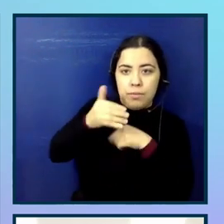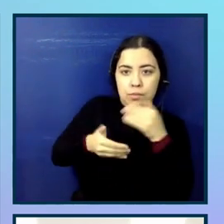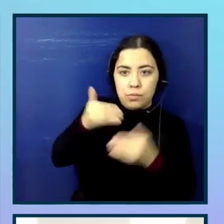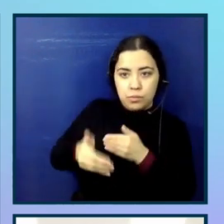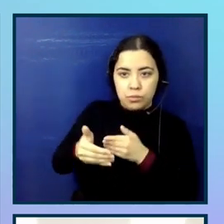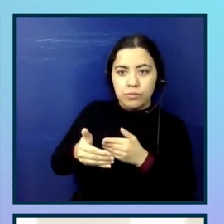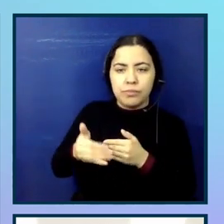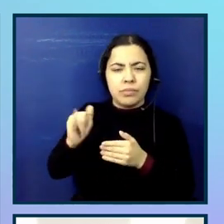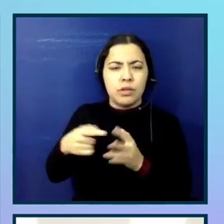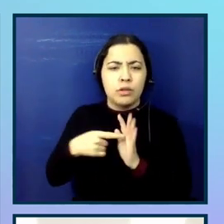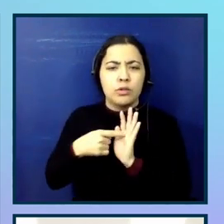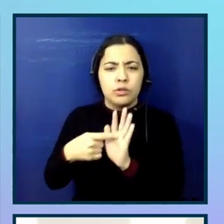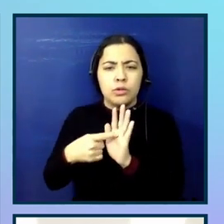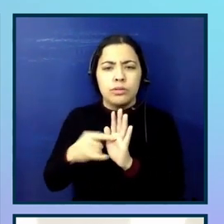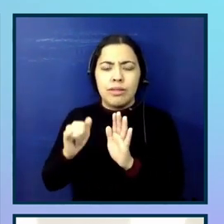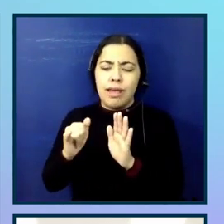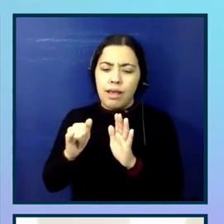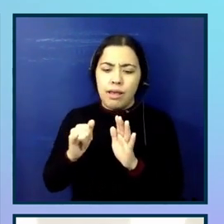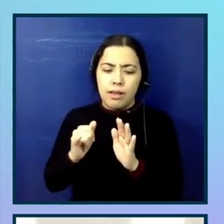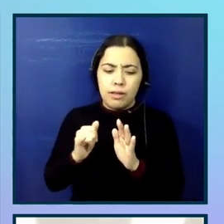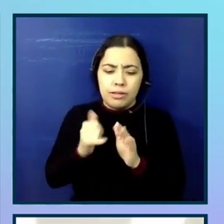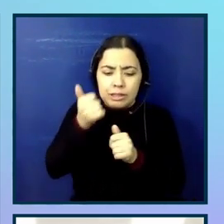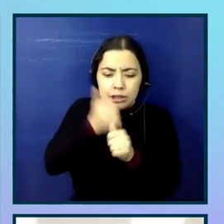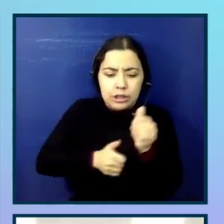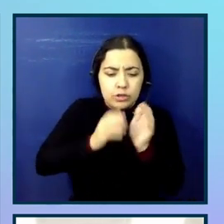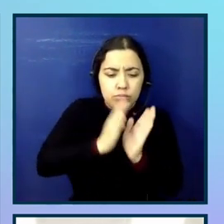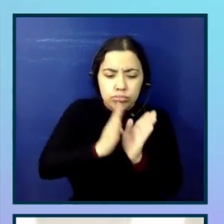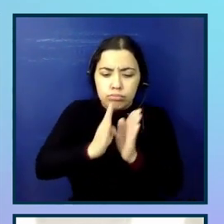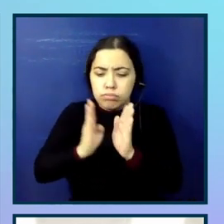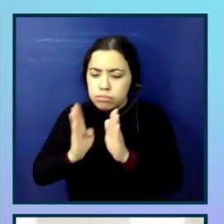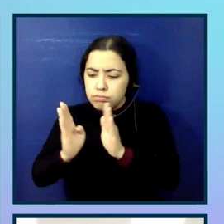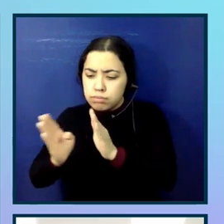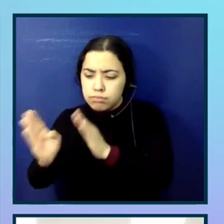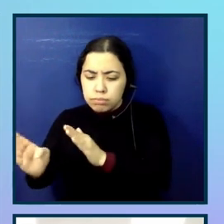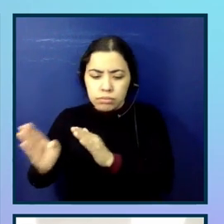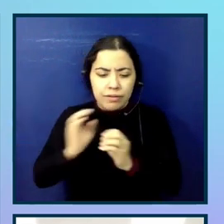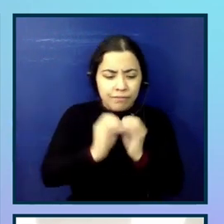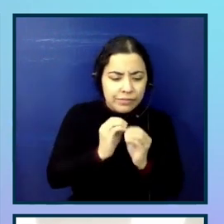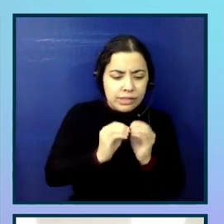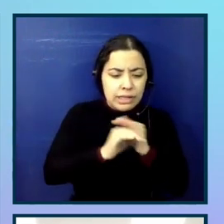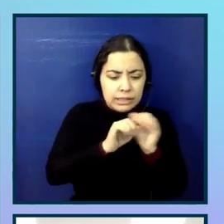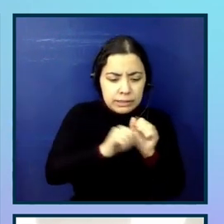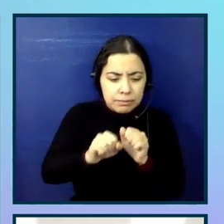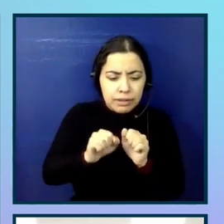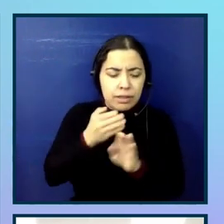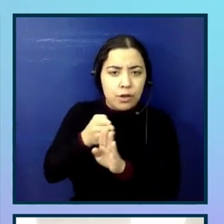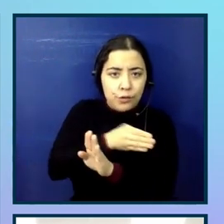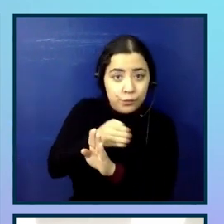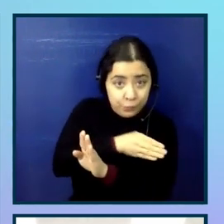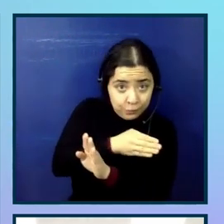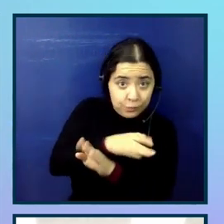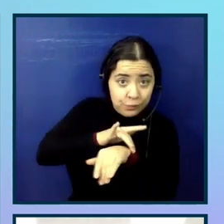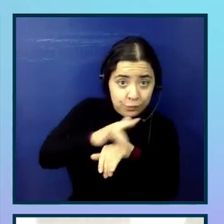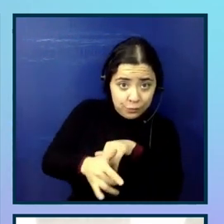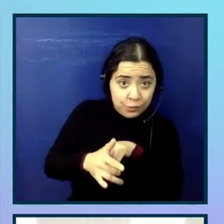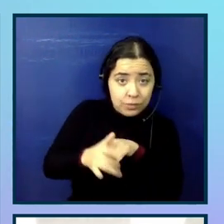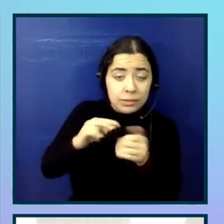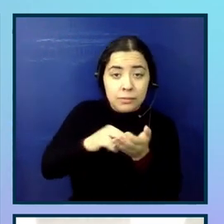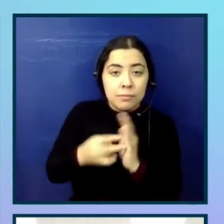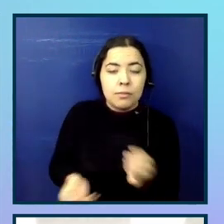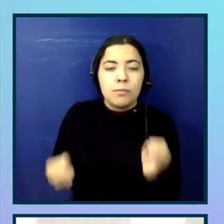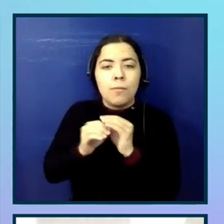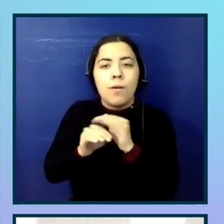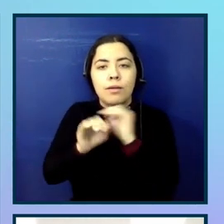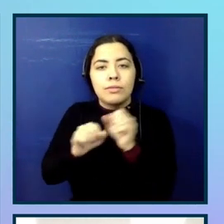how implementing a shift left process means that you're going to find a lot of your issues a lot earlier and you're going to be able to produce a more